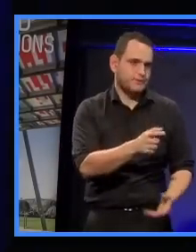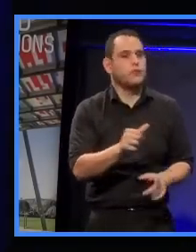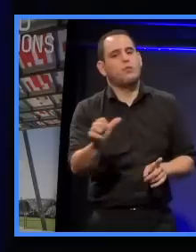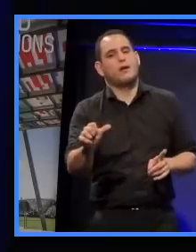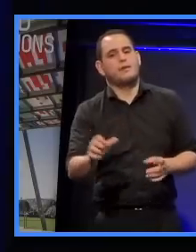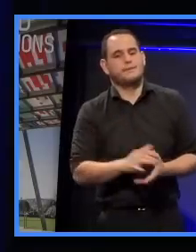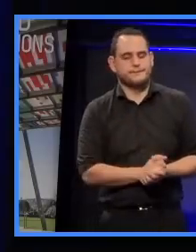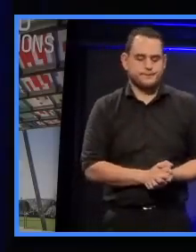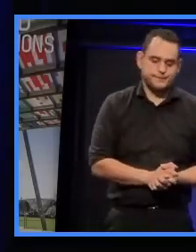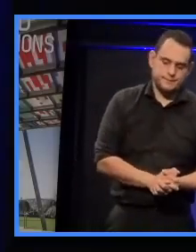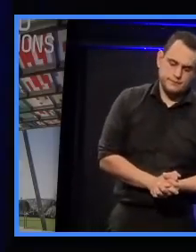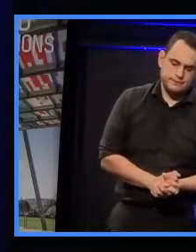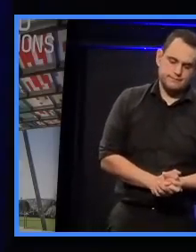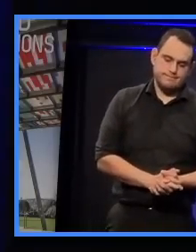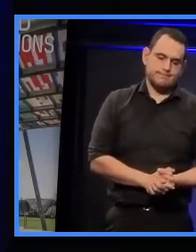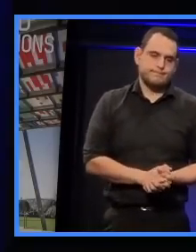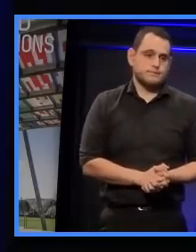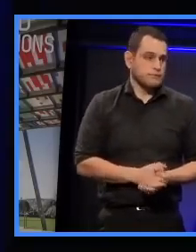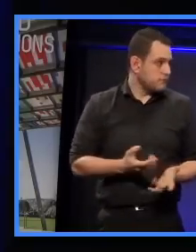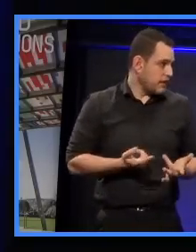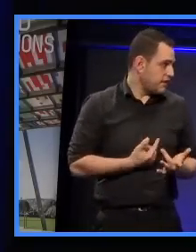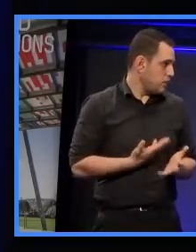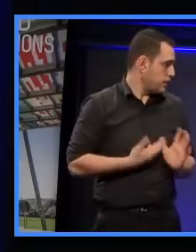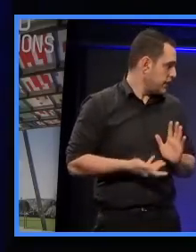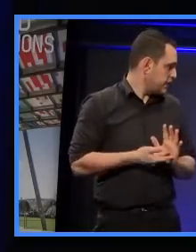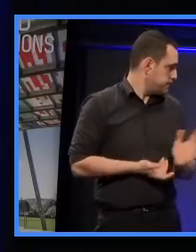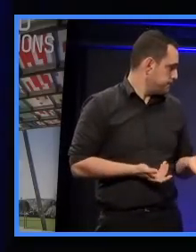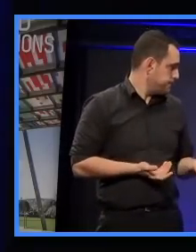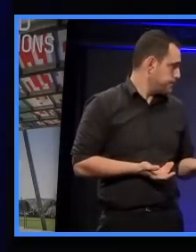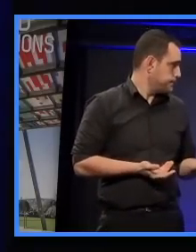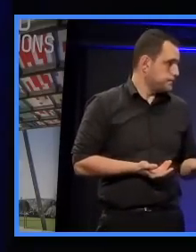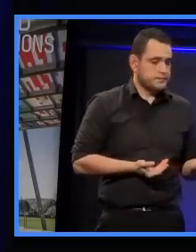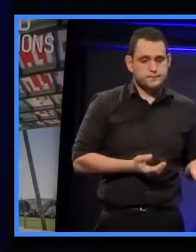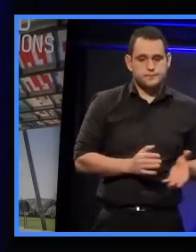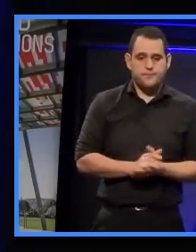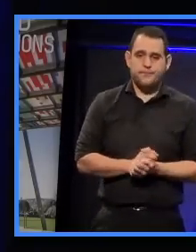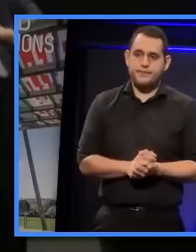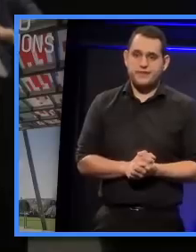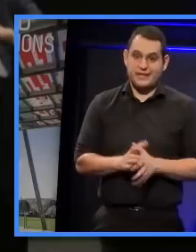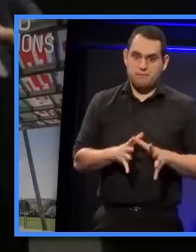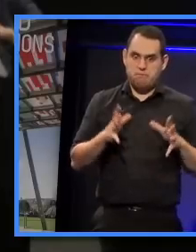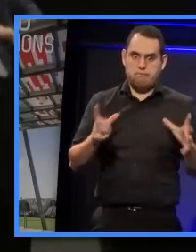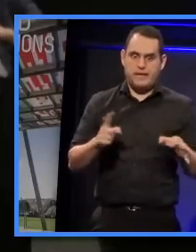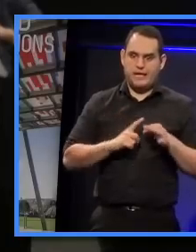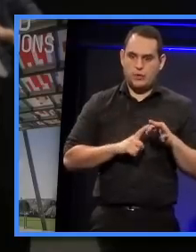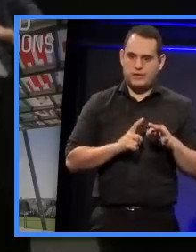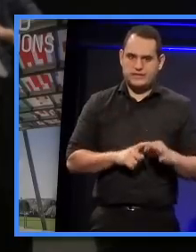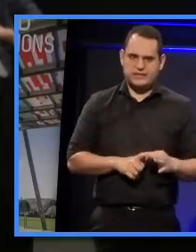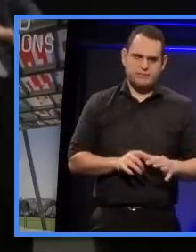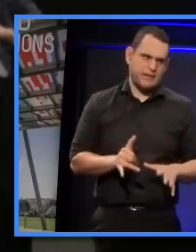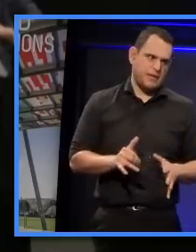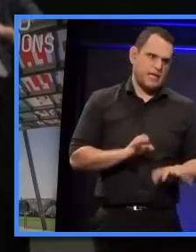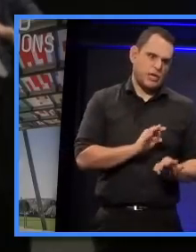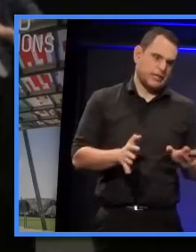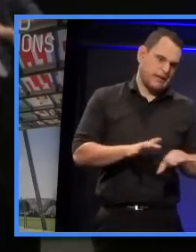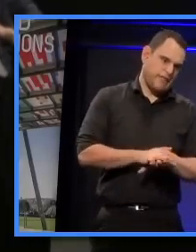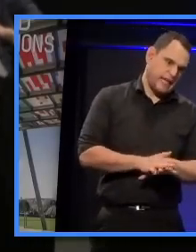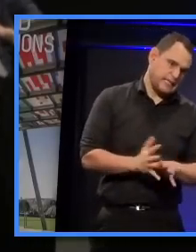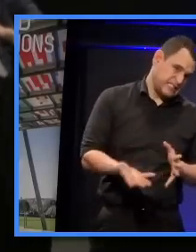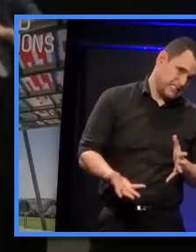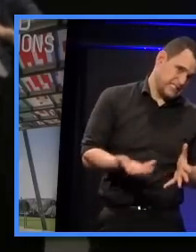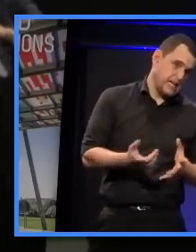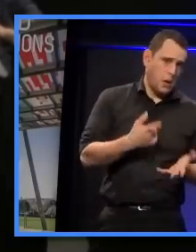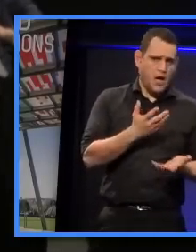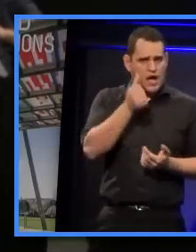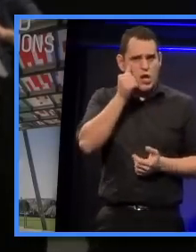Yeah, absolutely. And, yeah. So does anybody else want to... mean, it's a big one. Maybe we probably do not tackle it. one. But